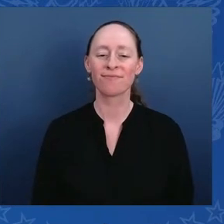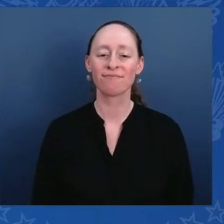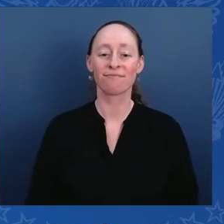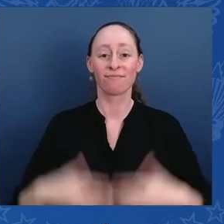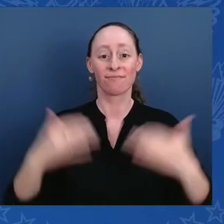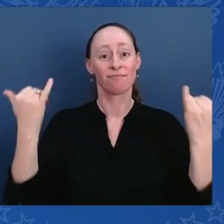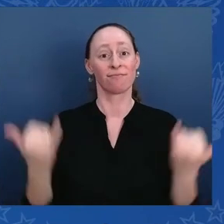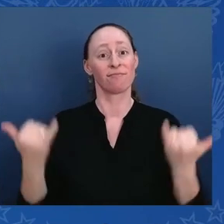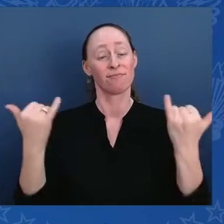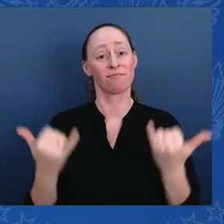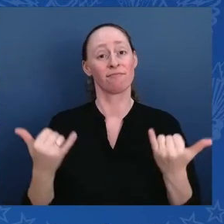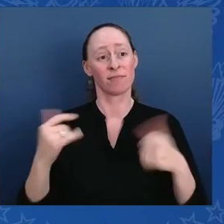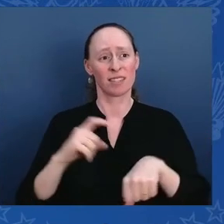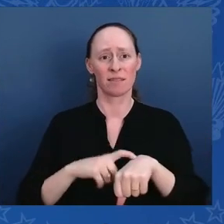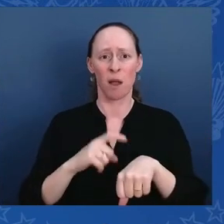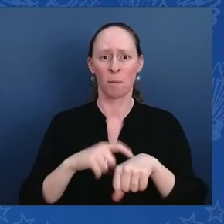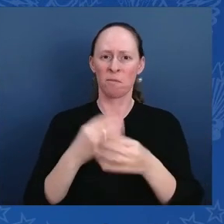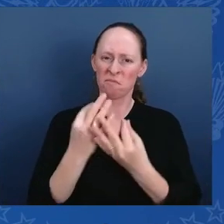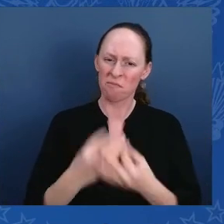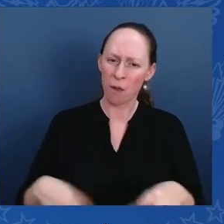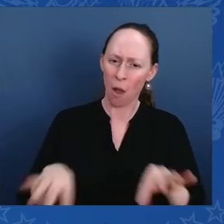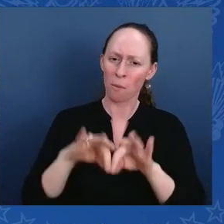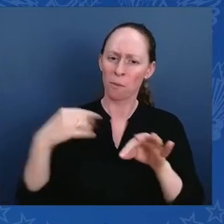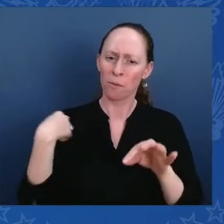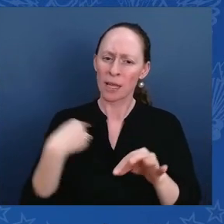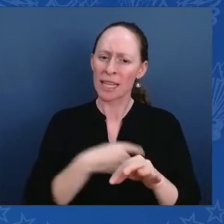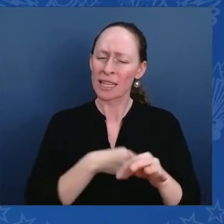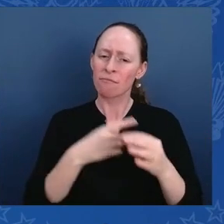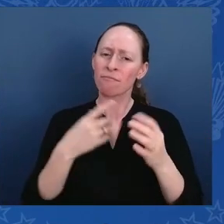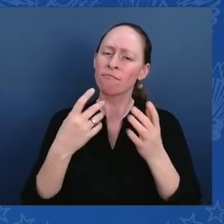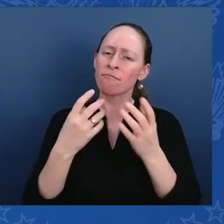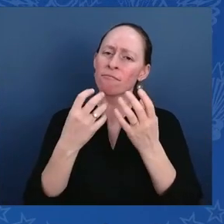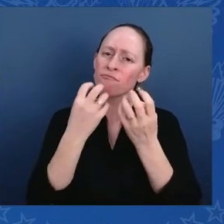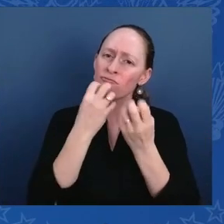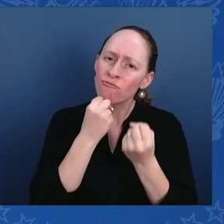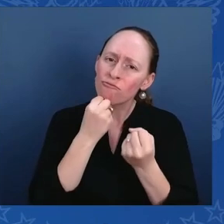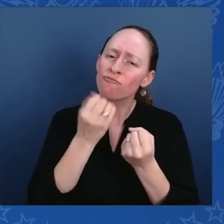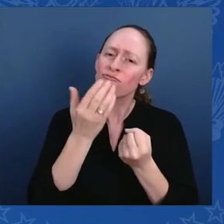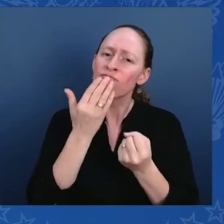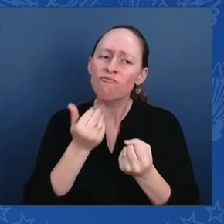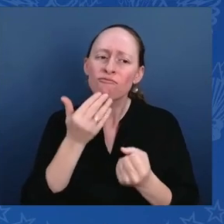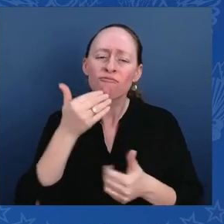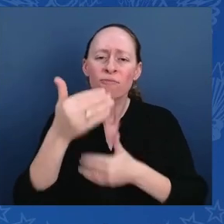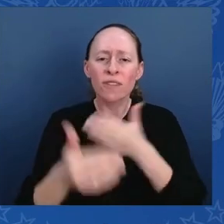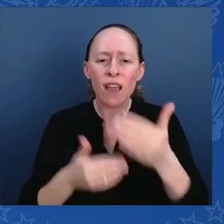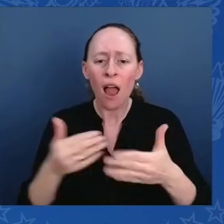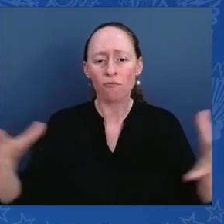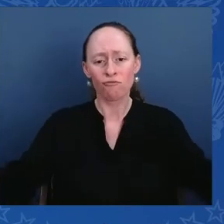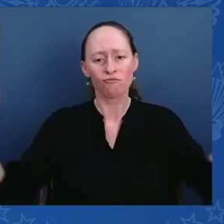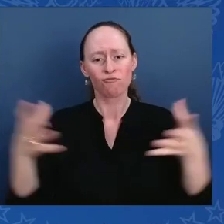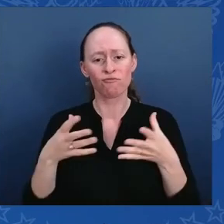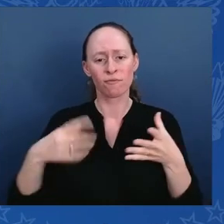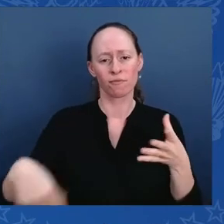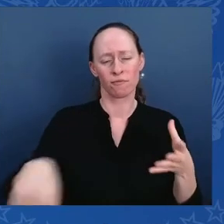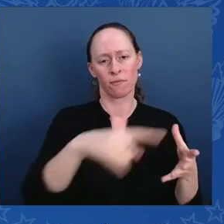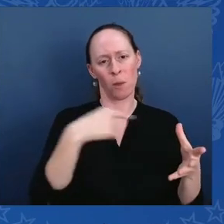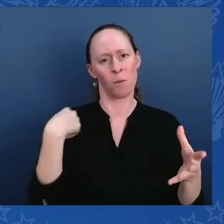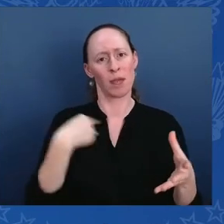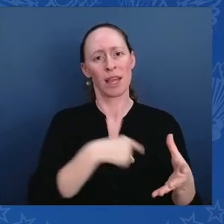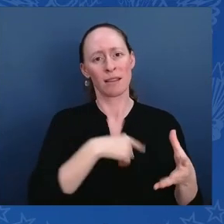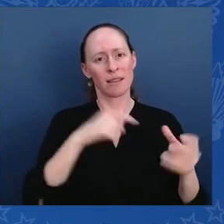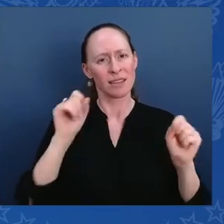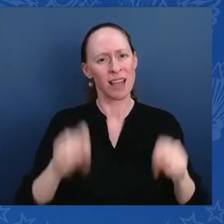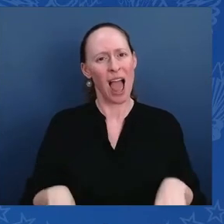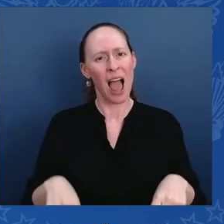in all things. To show us the way, to lift us up, to boldly go where no man